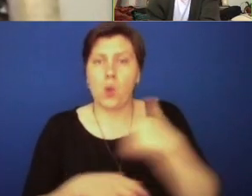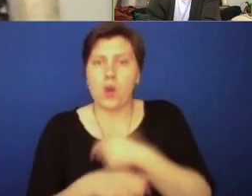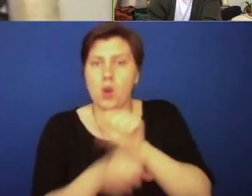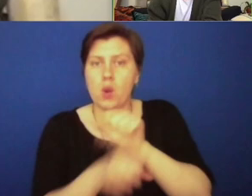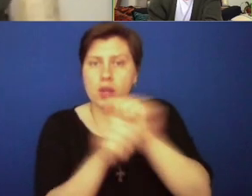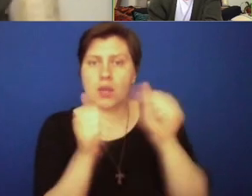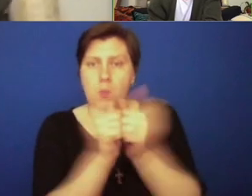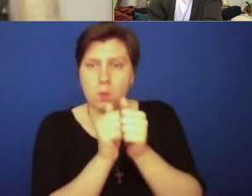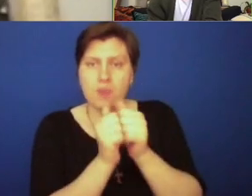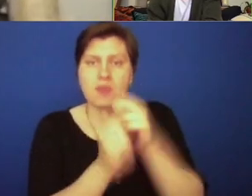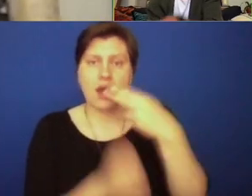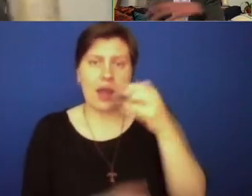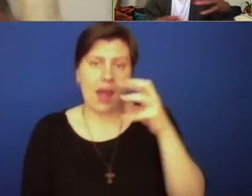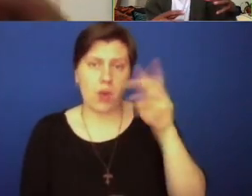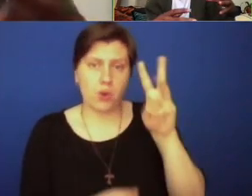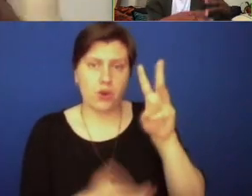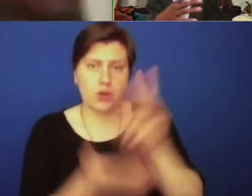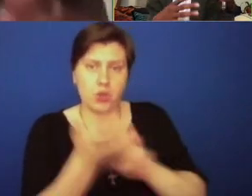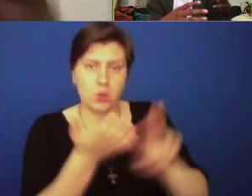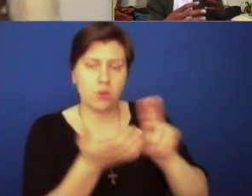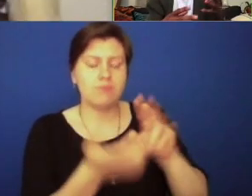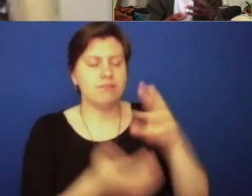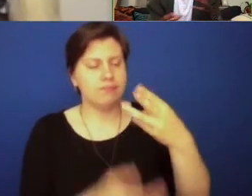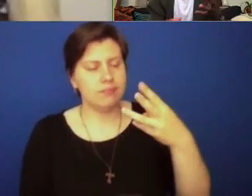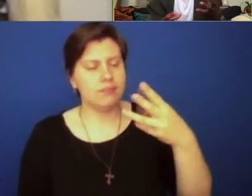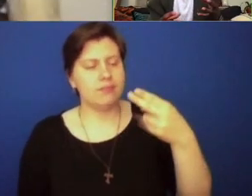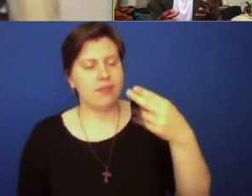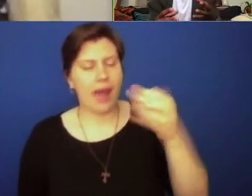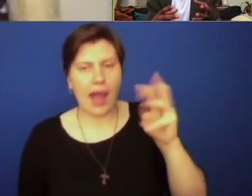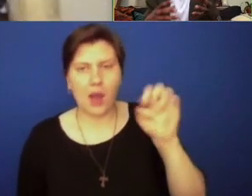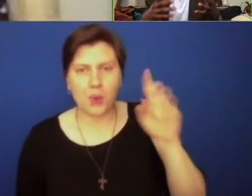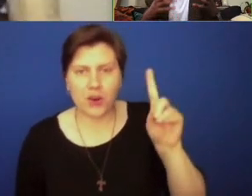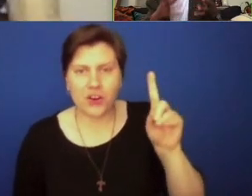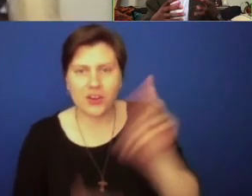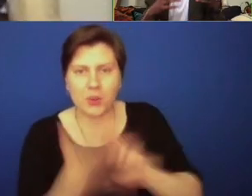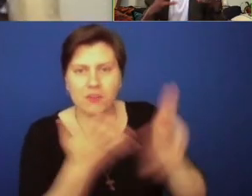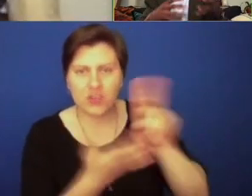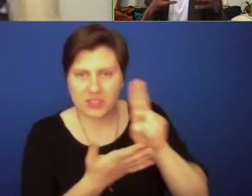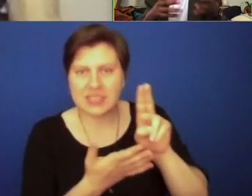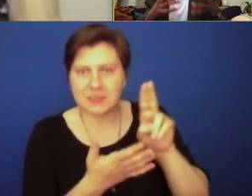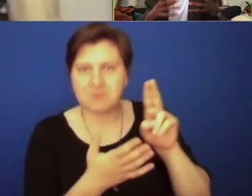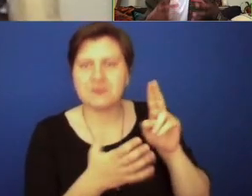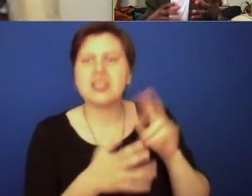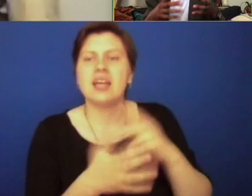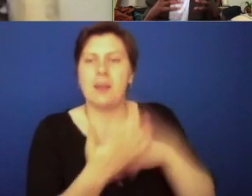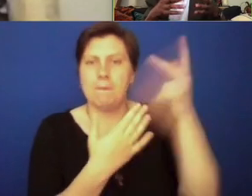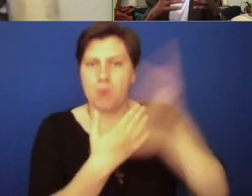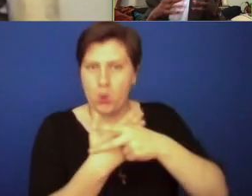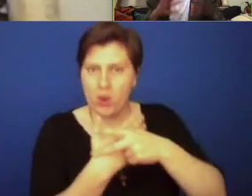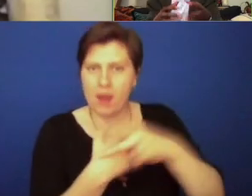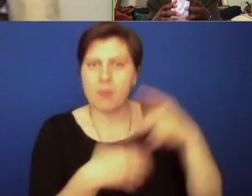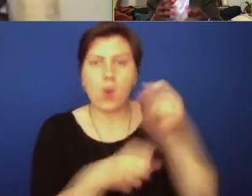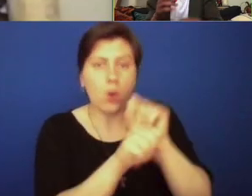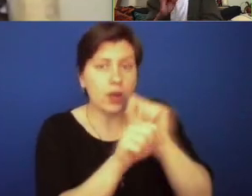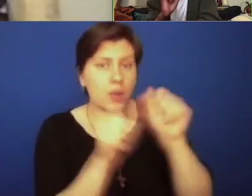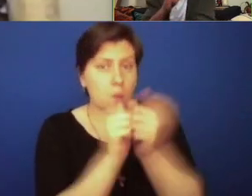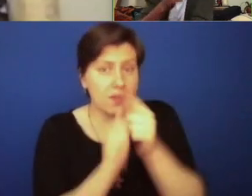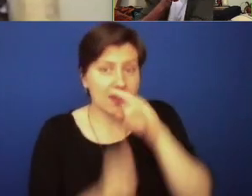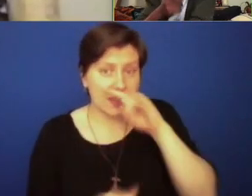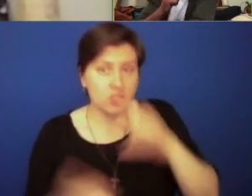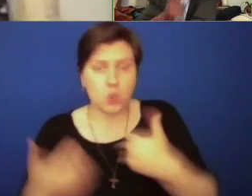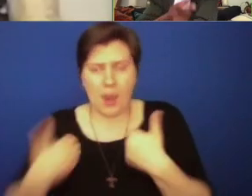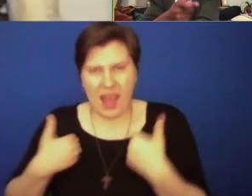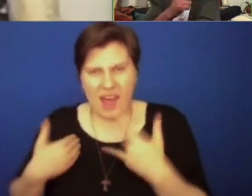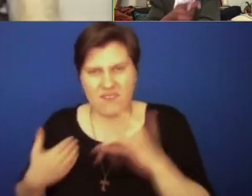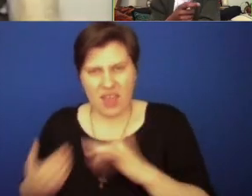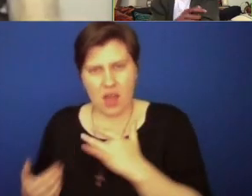with Harvard University with a curriculum called Justice by Design, where we're really building in our kids the ability to have